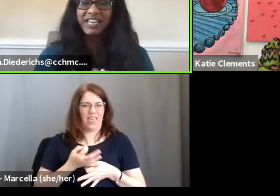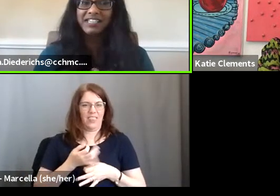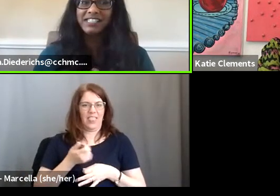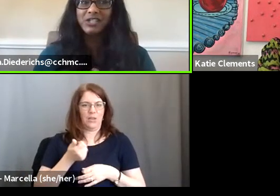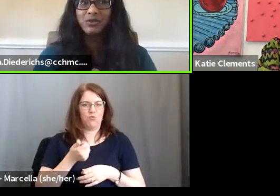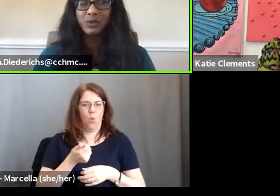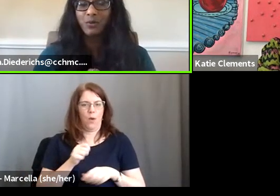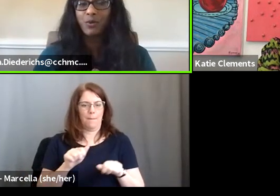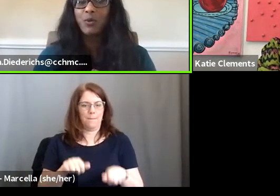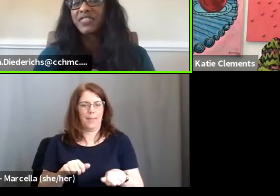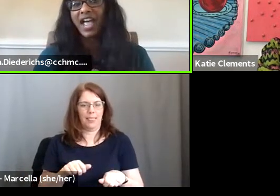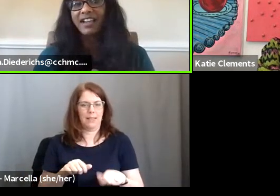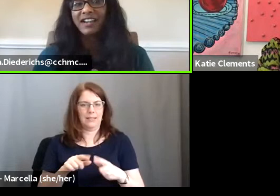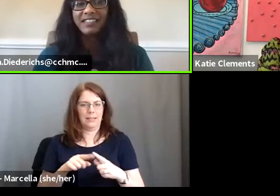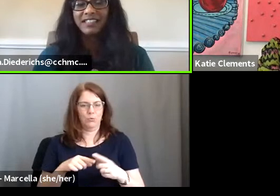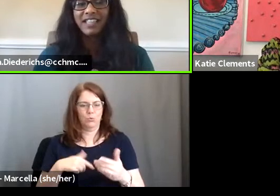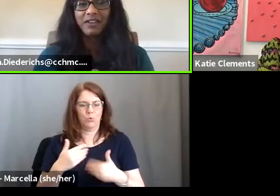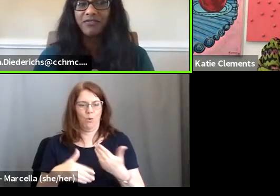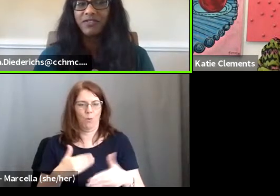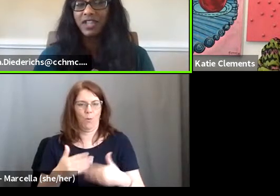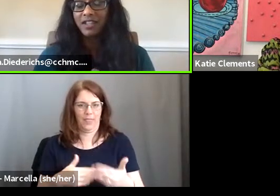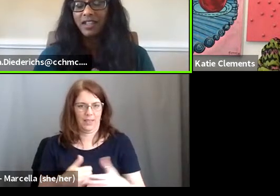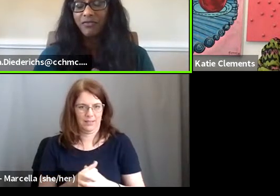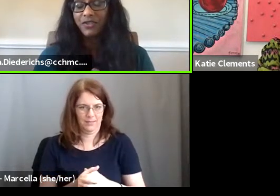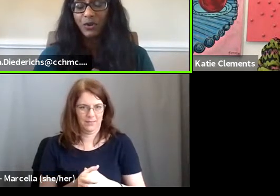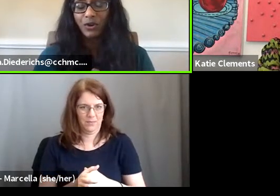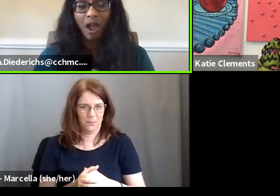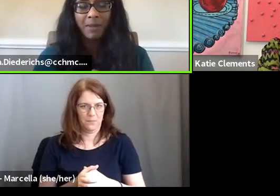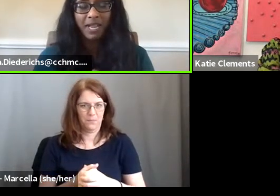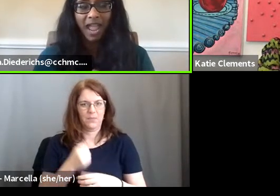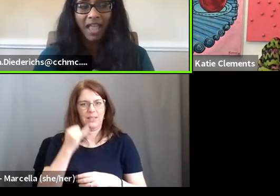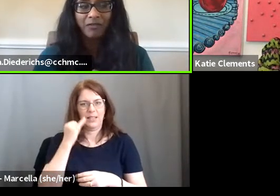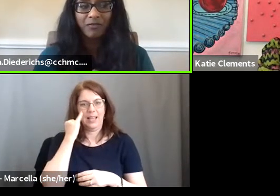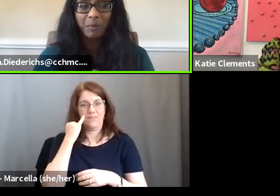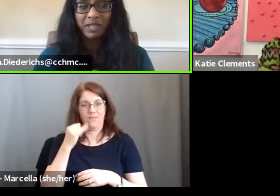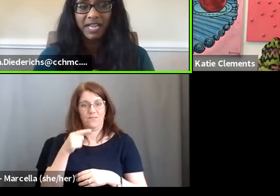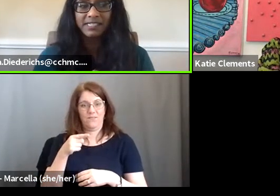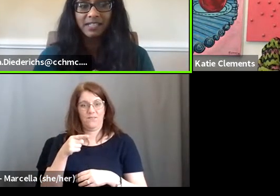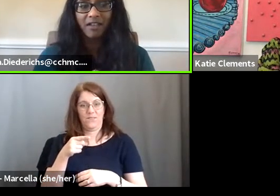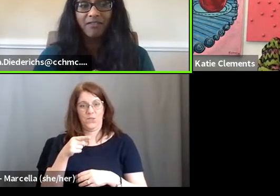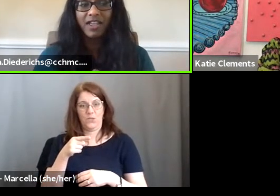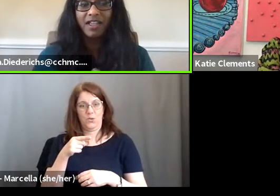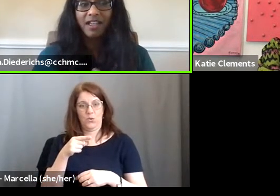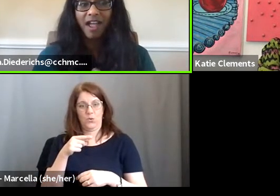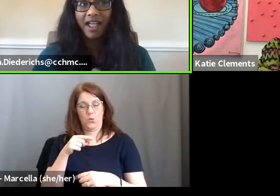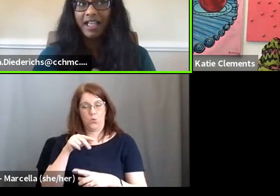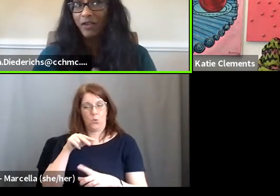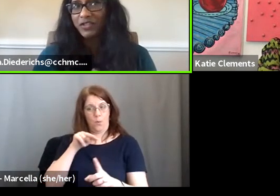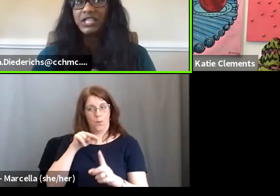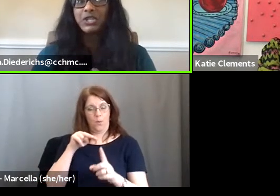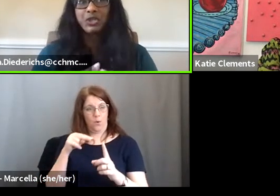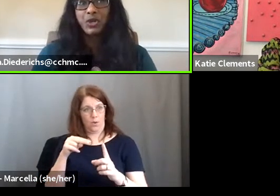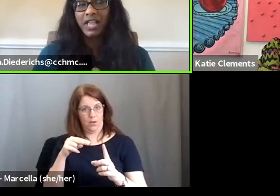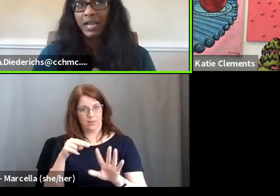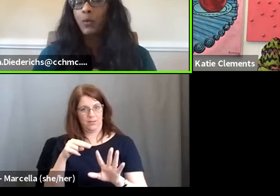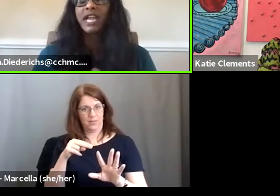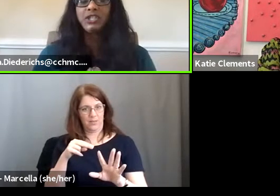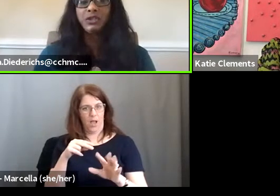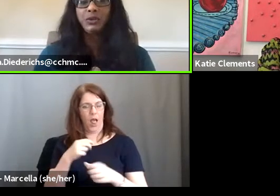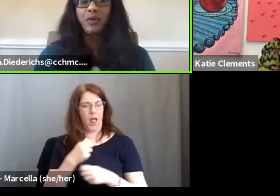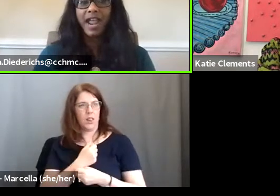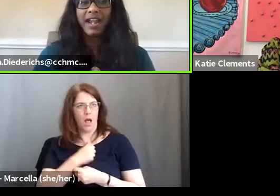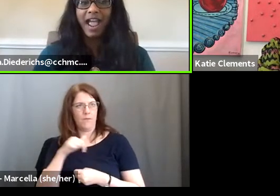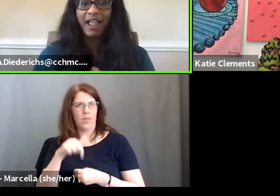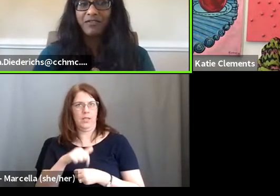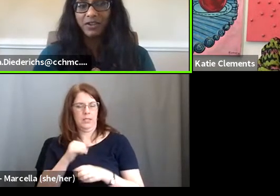abilities to sort of roll with that. And I think that if, if you're coming at it from a place of, I love this industry. I like what